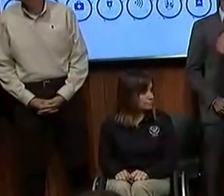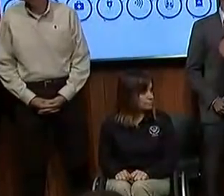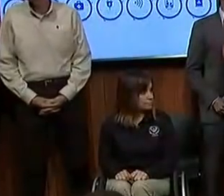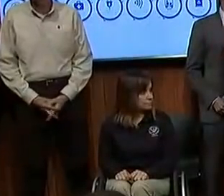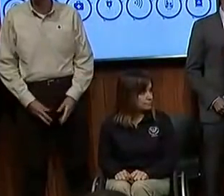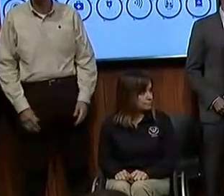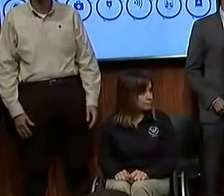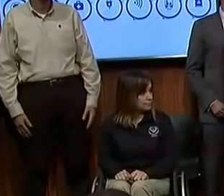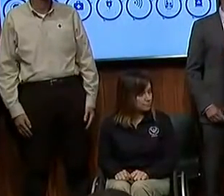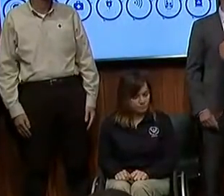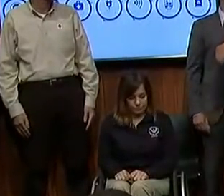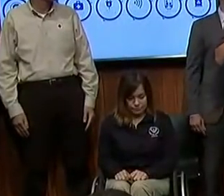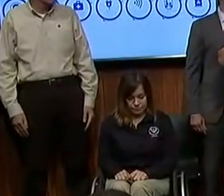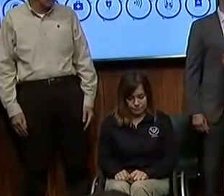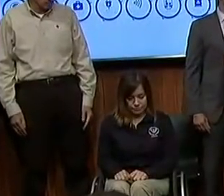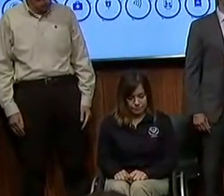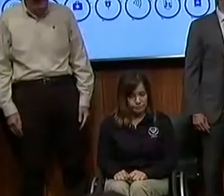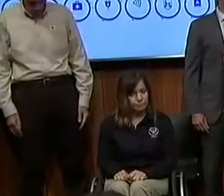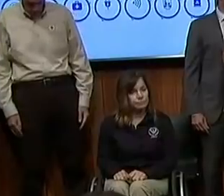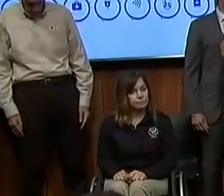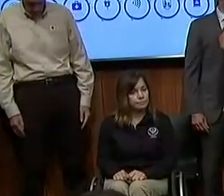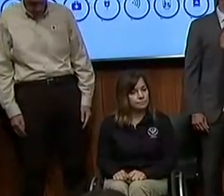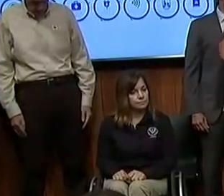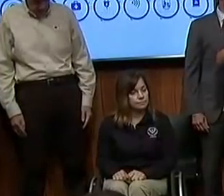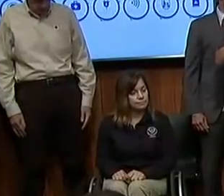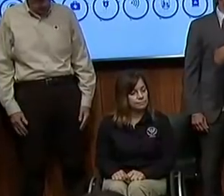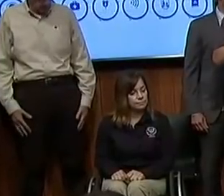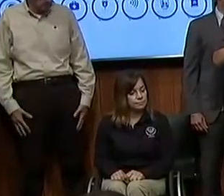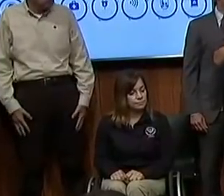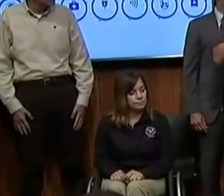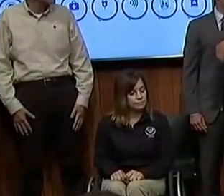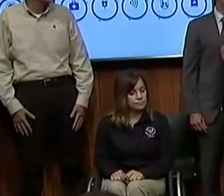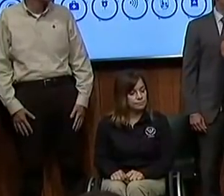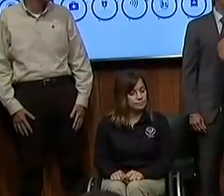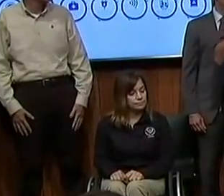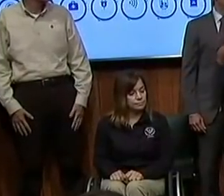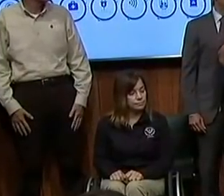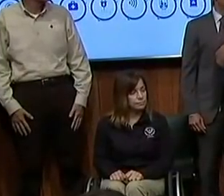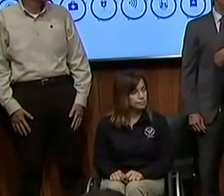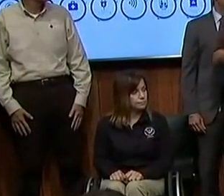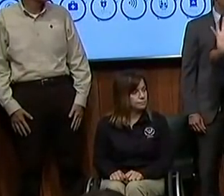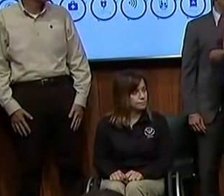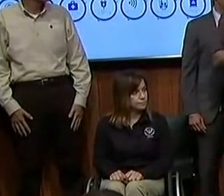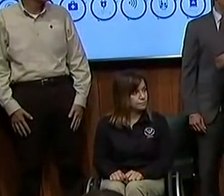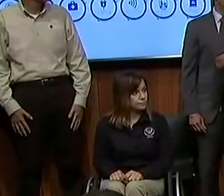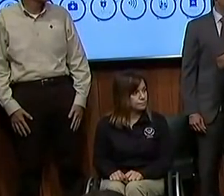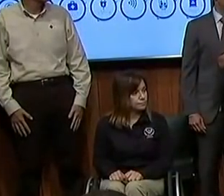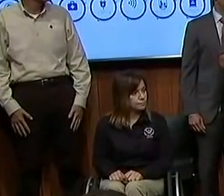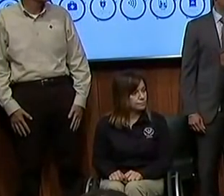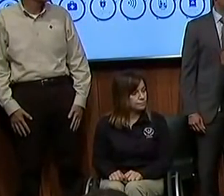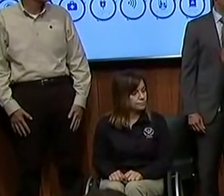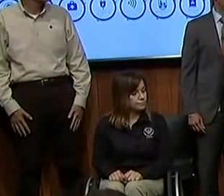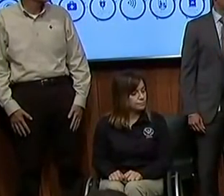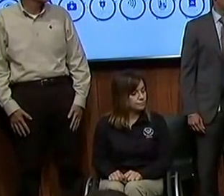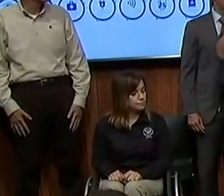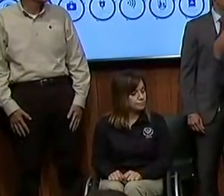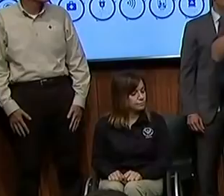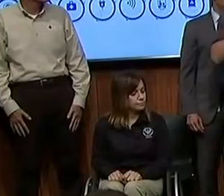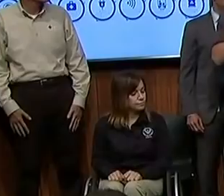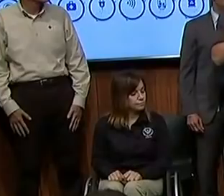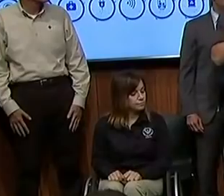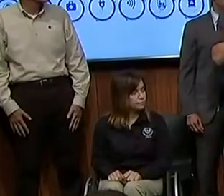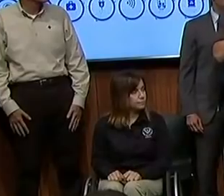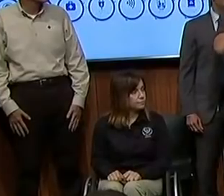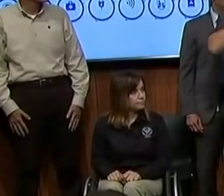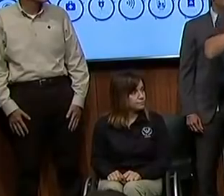through who we have. The agency is represented this morning. We have the National Oceanic and Atmospheric Administration,